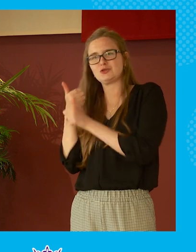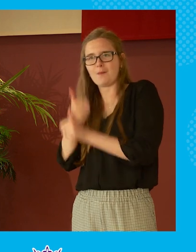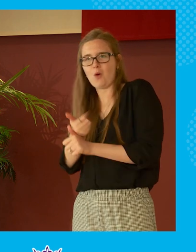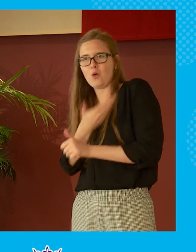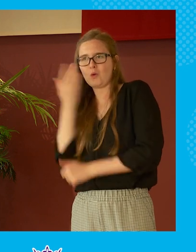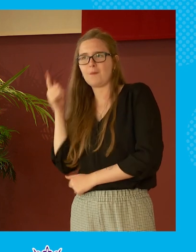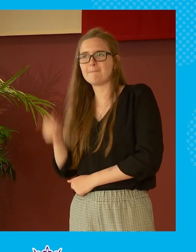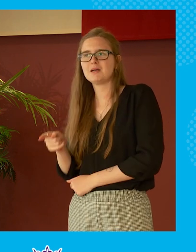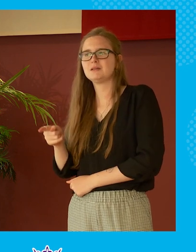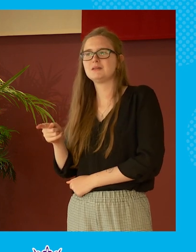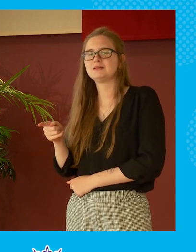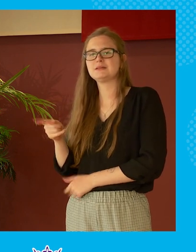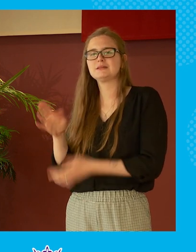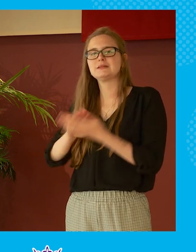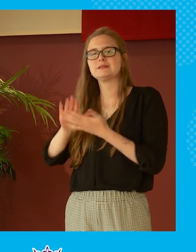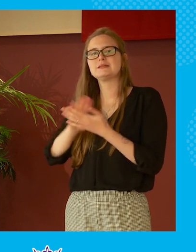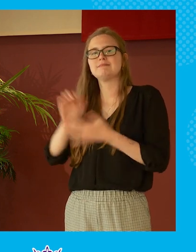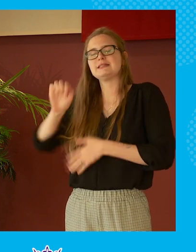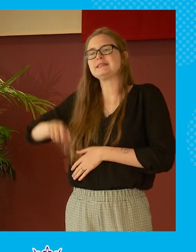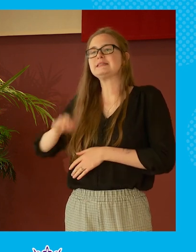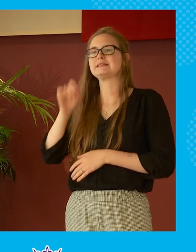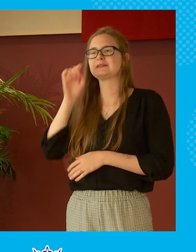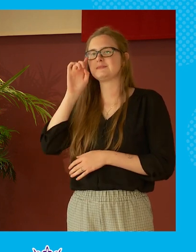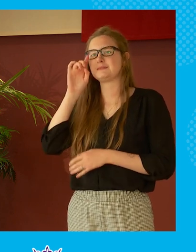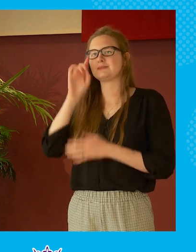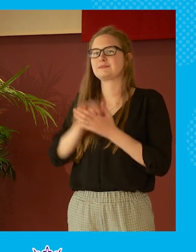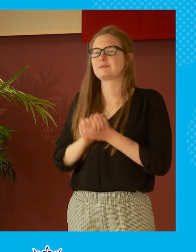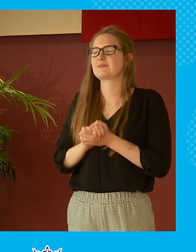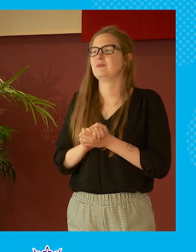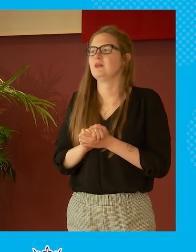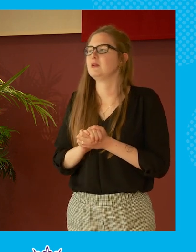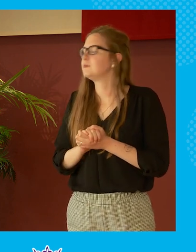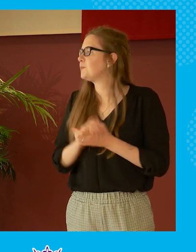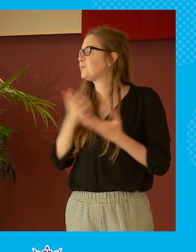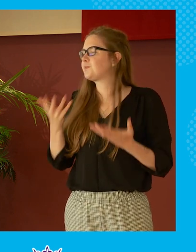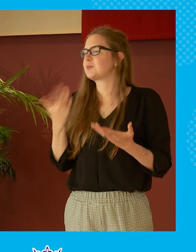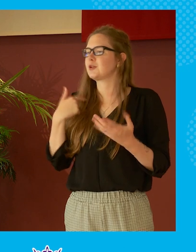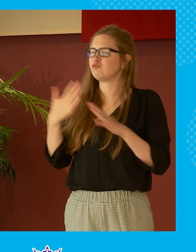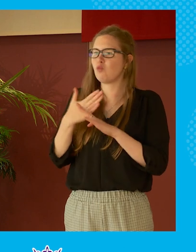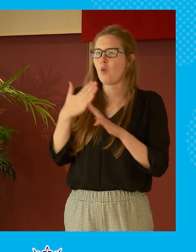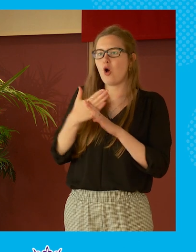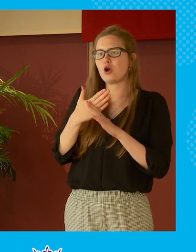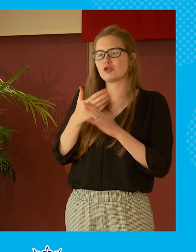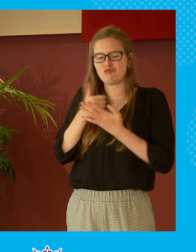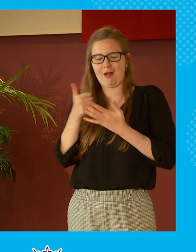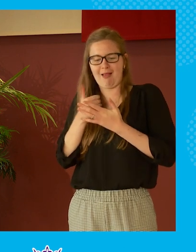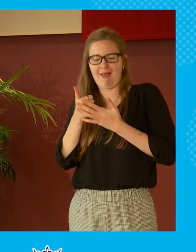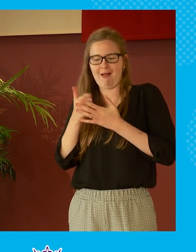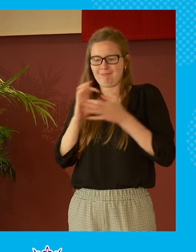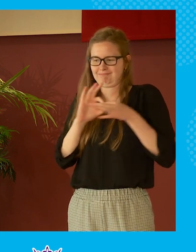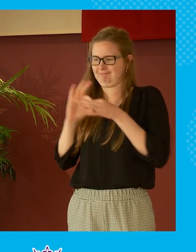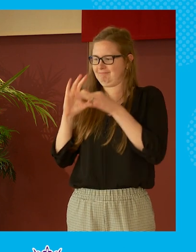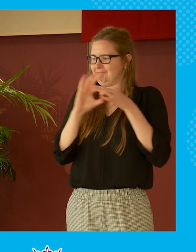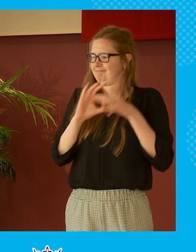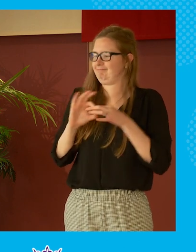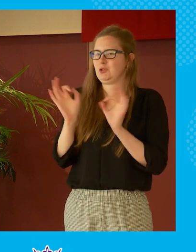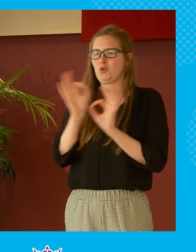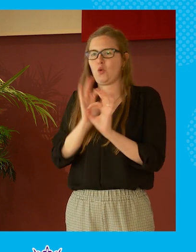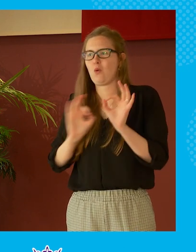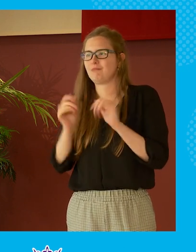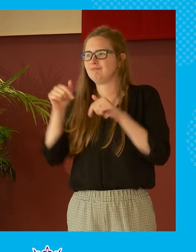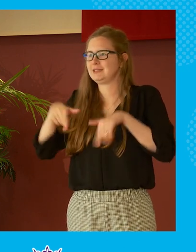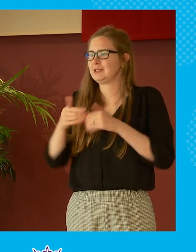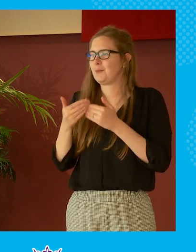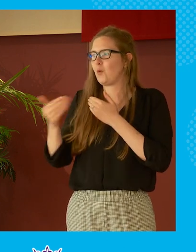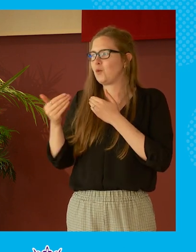uh base uh base with but yes absolutely because that's the thing you know you you work in the common ground not everybody in in most